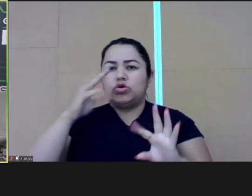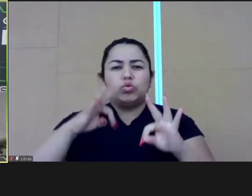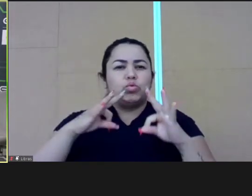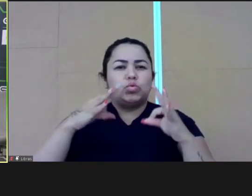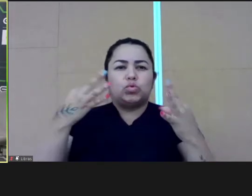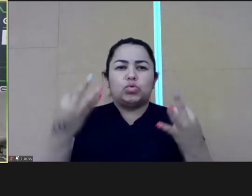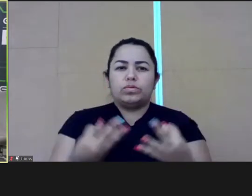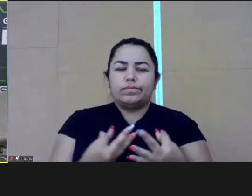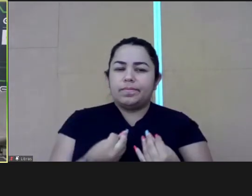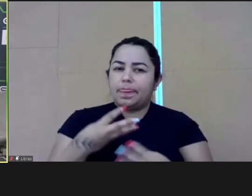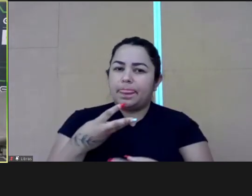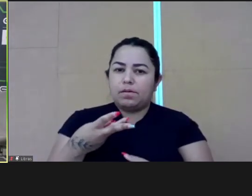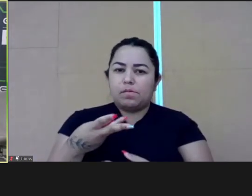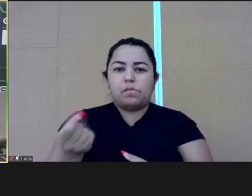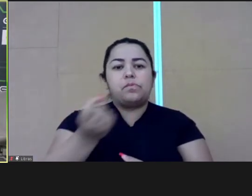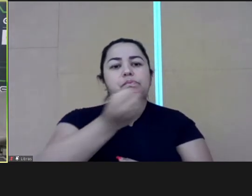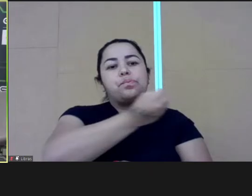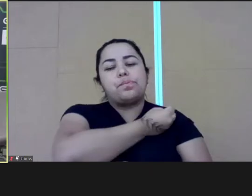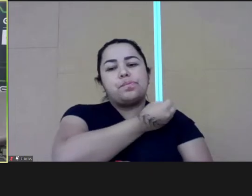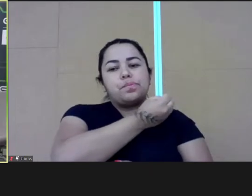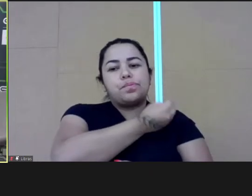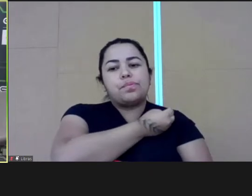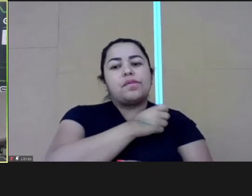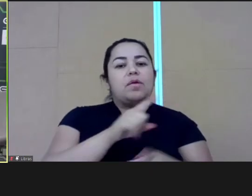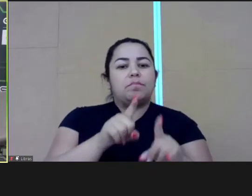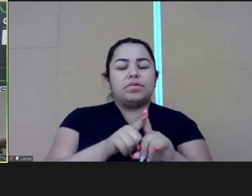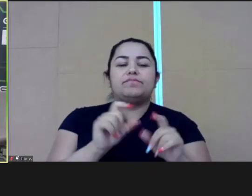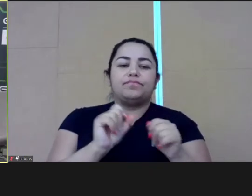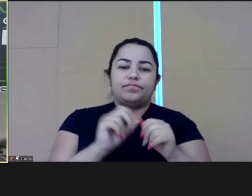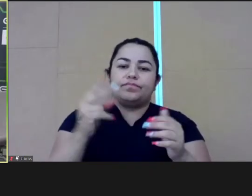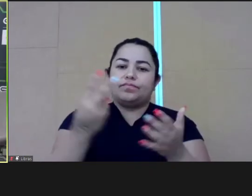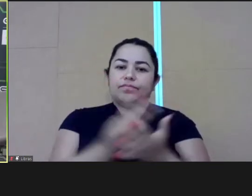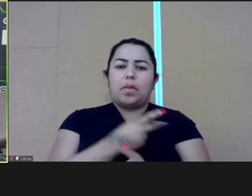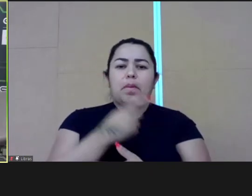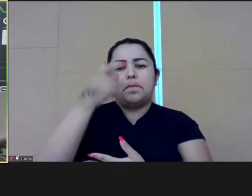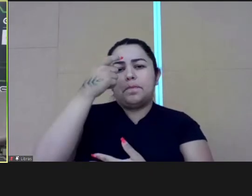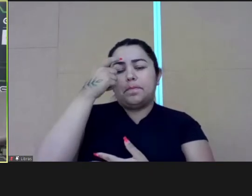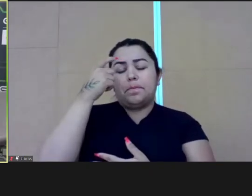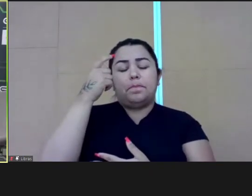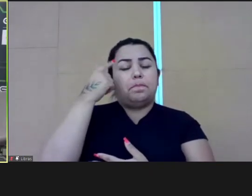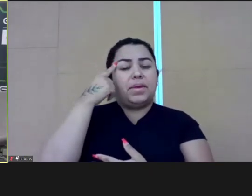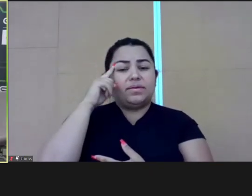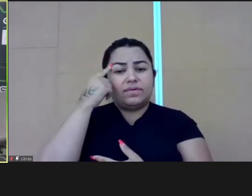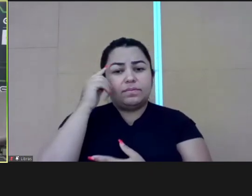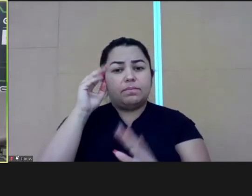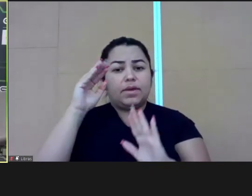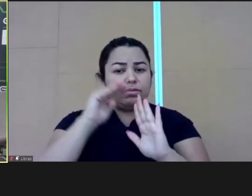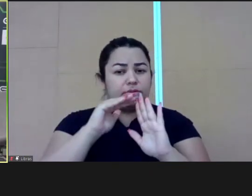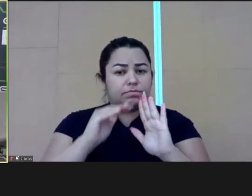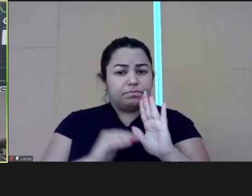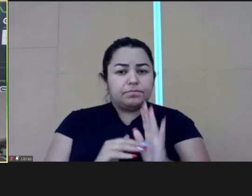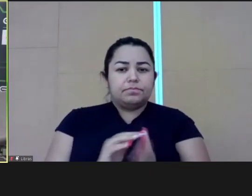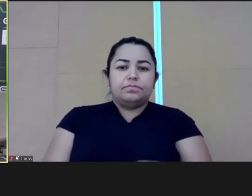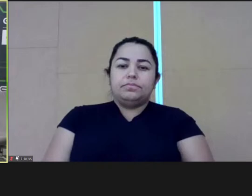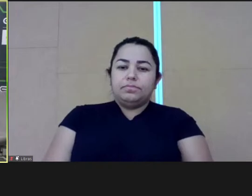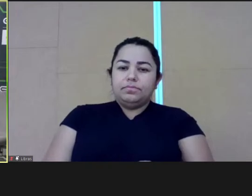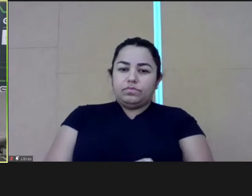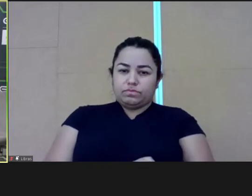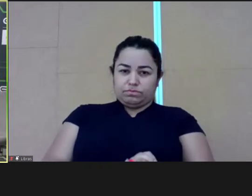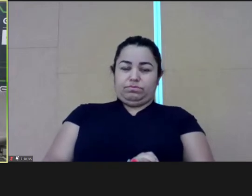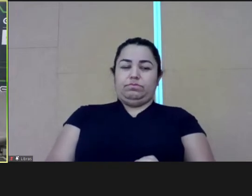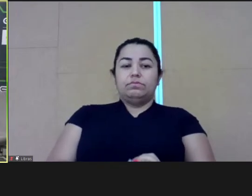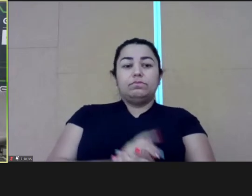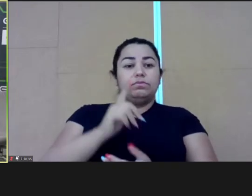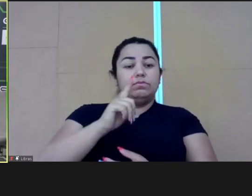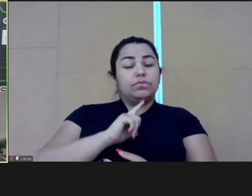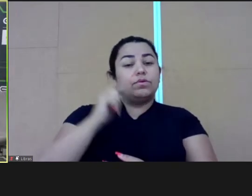She was a very good problem solver. She had very good outcomes, etc. And on the other side,